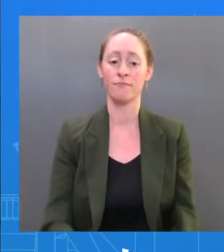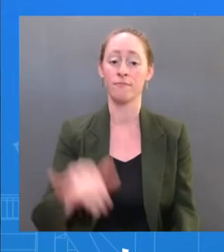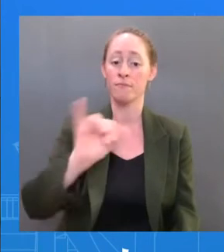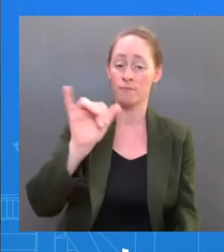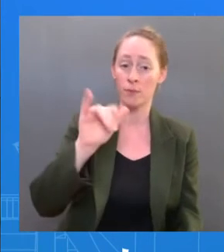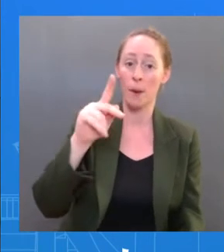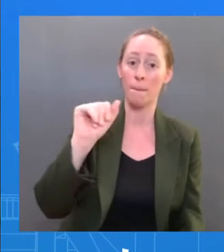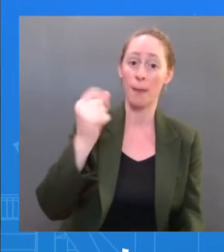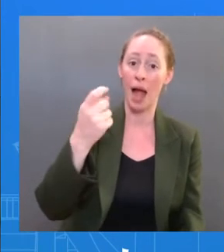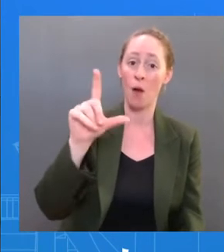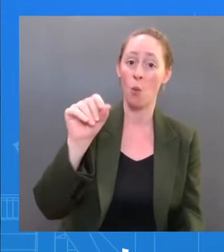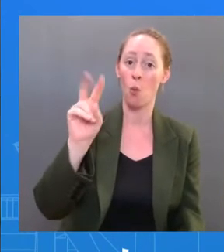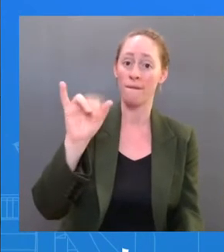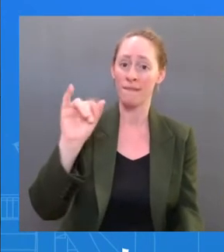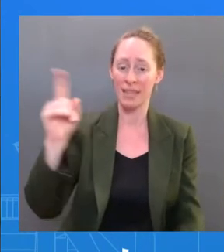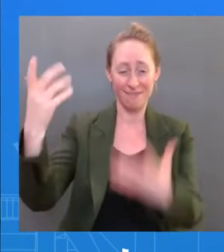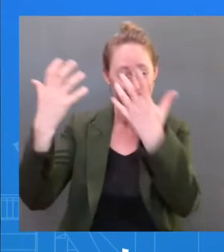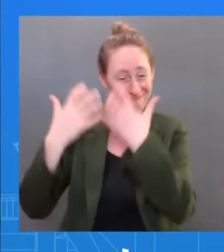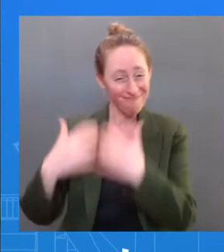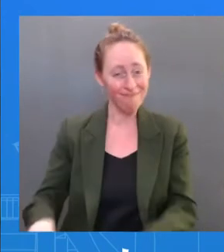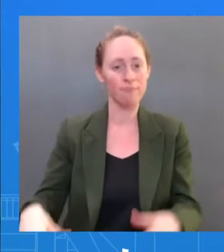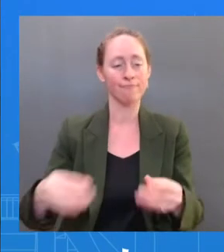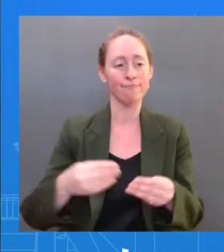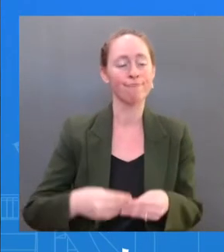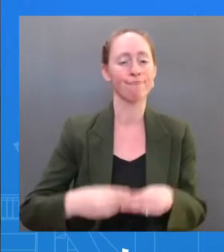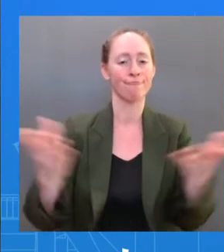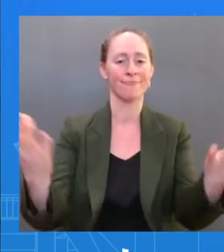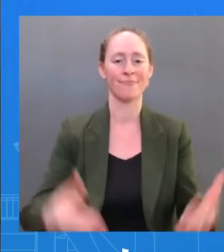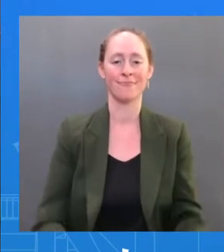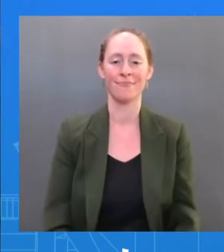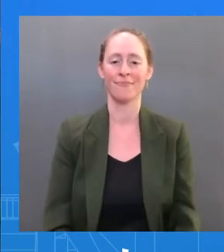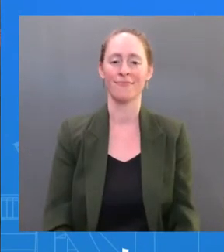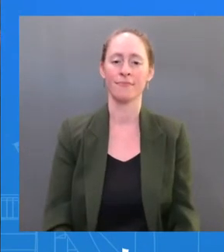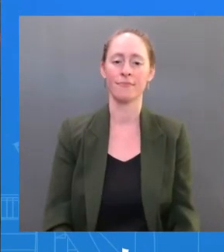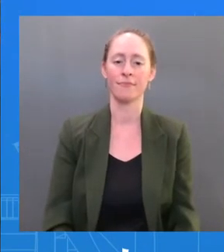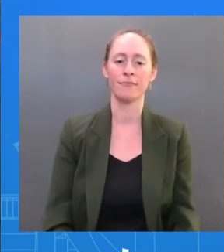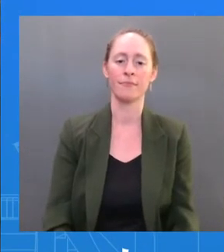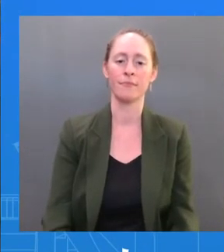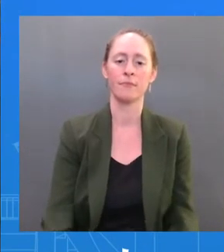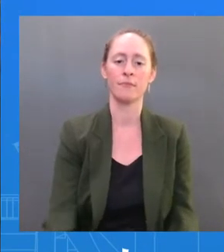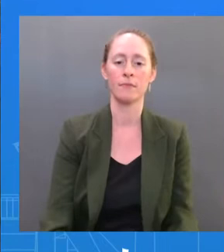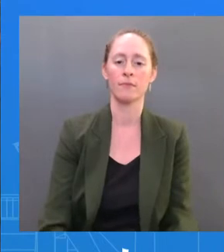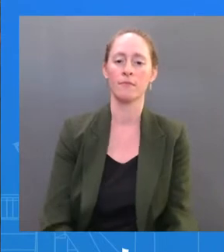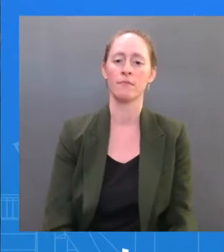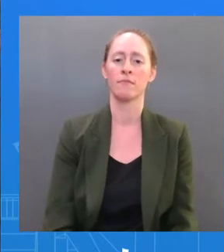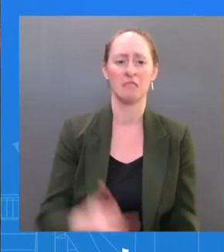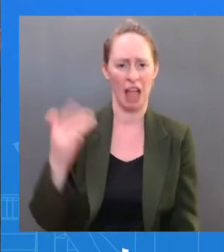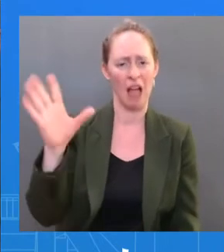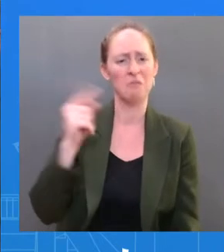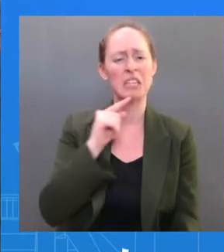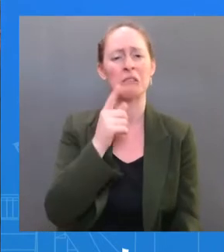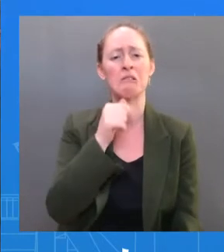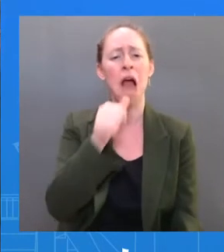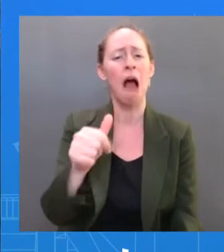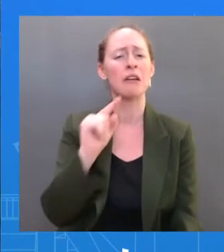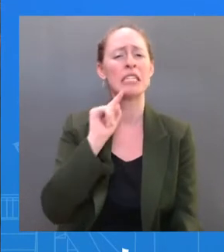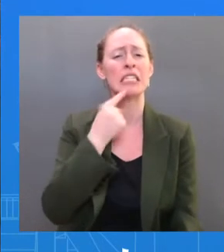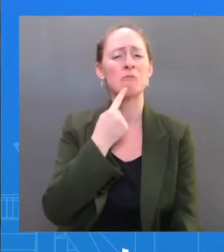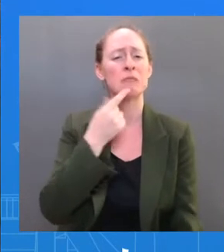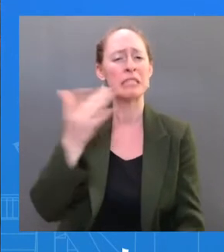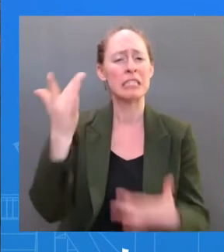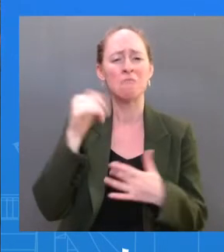mild symptoms and and he is going to continue to do his work, as we've seen from the video. Ashley, I'm going to take your question right now.